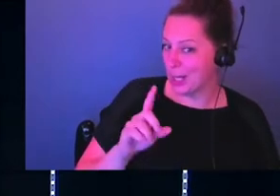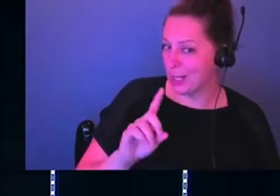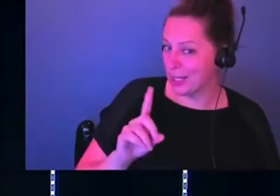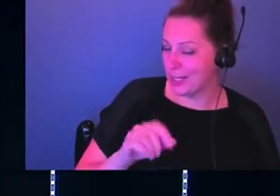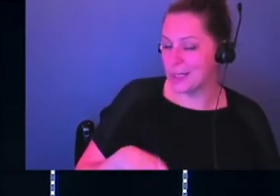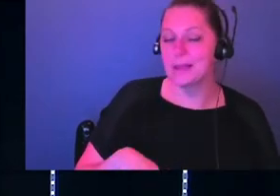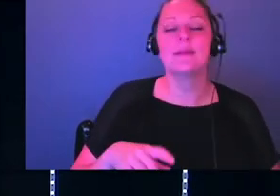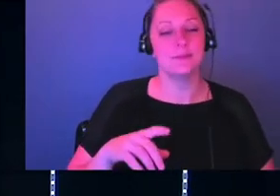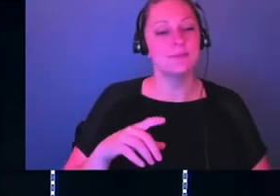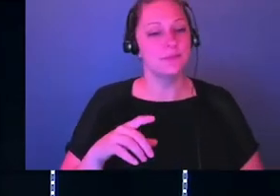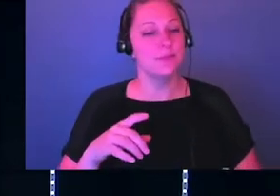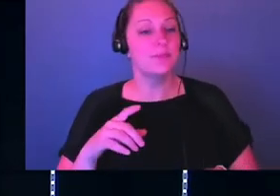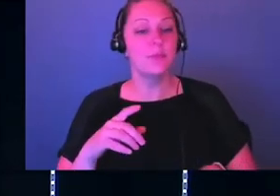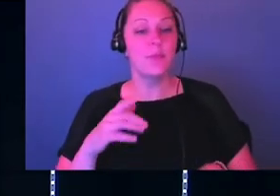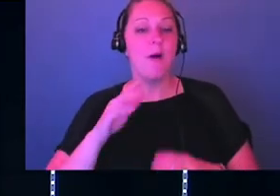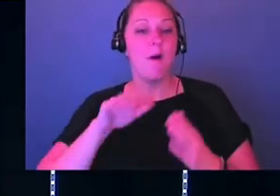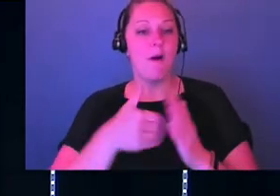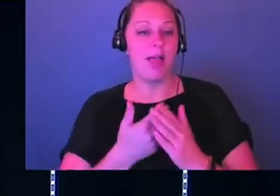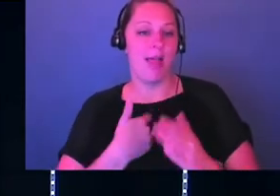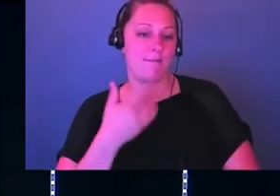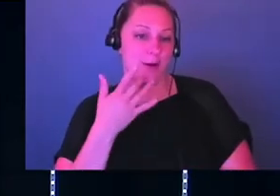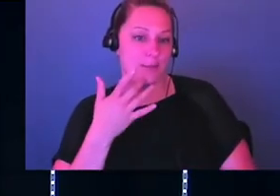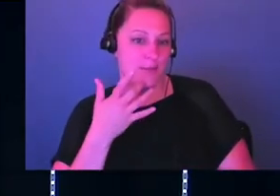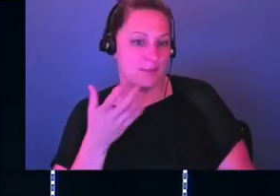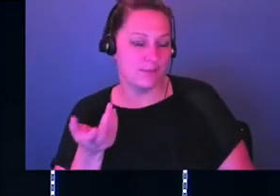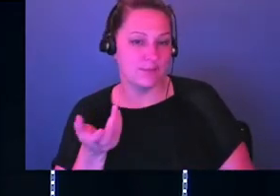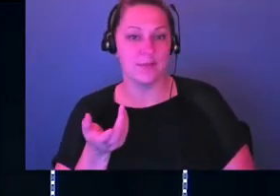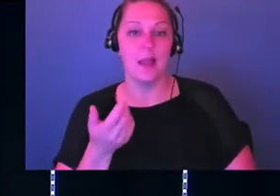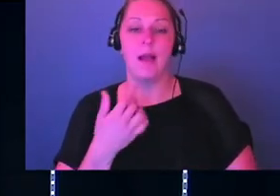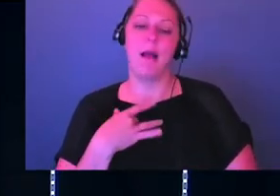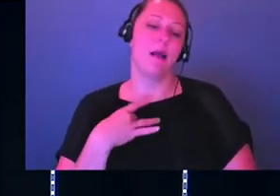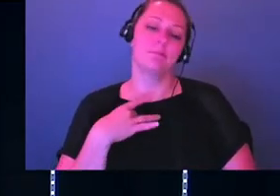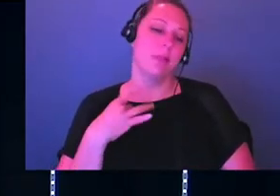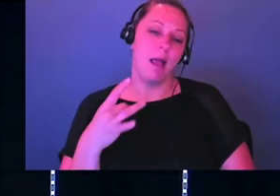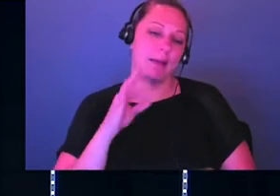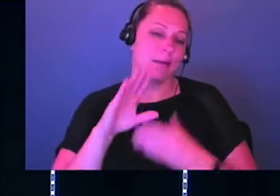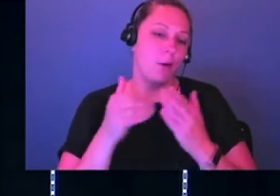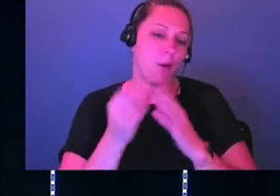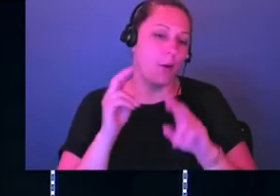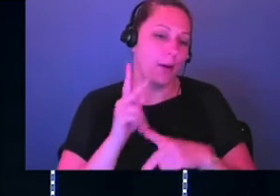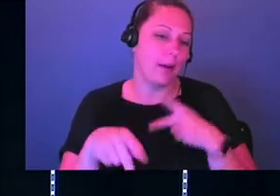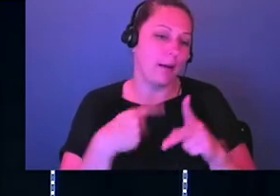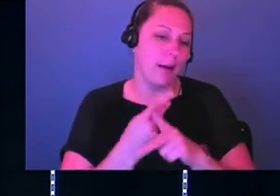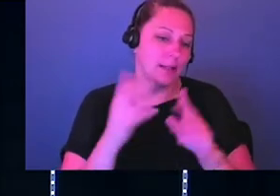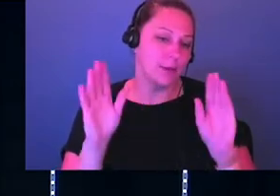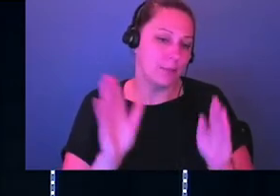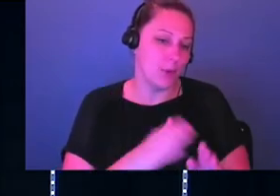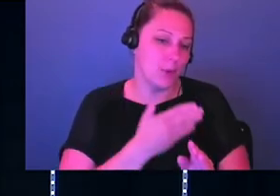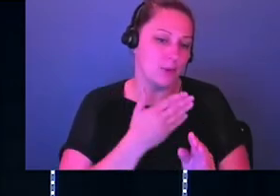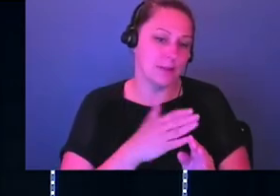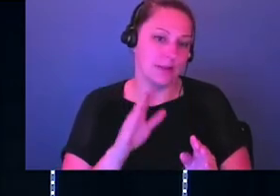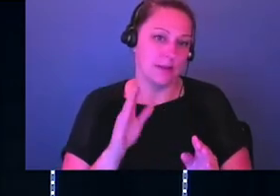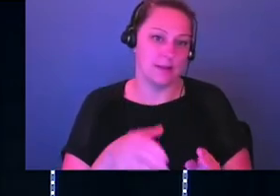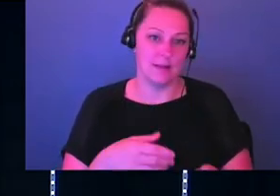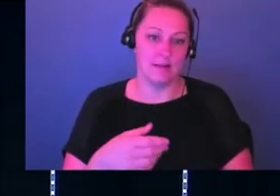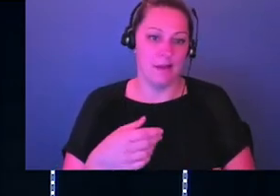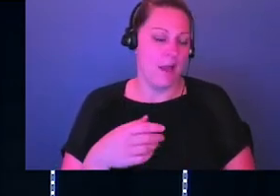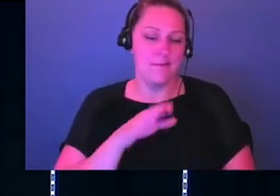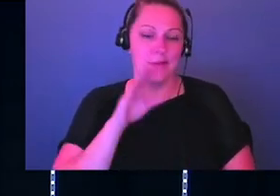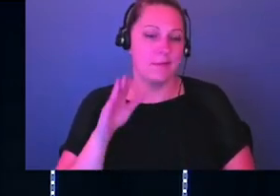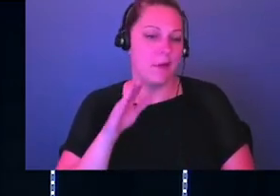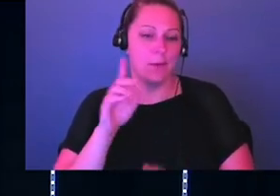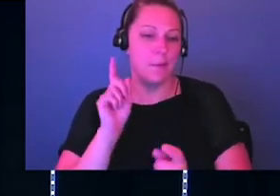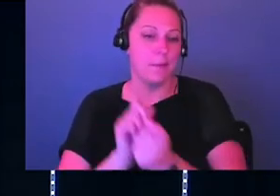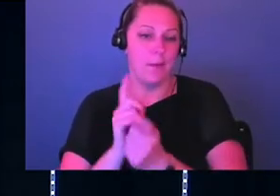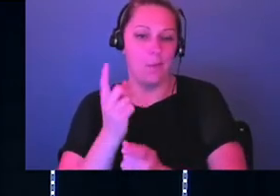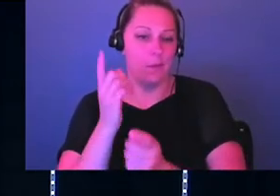We all got our stuff, you know what I'm saying? That's so funny. I like all kinds of music, okay? And if you're not, I've never met somebody who just doesn't like music. If